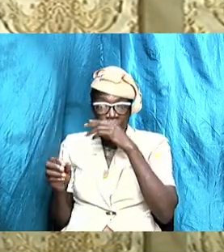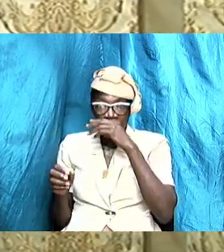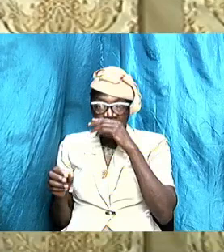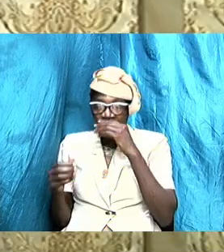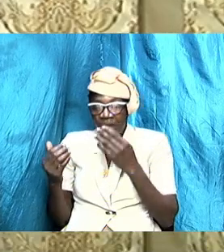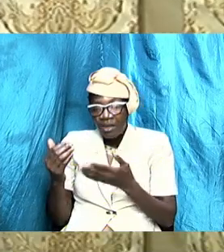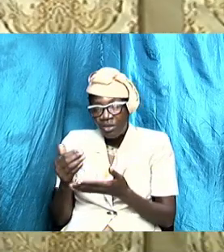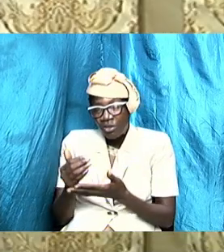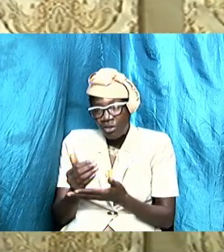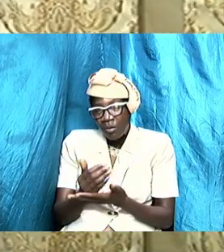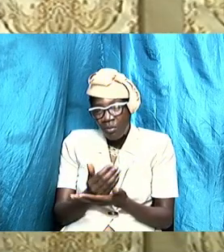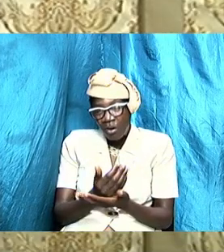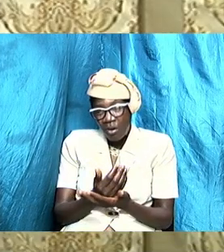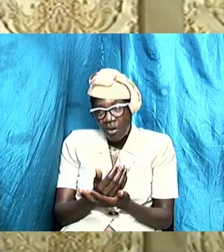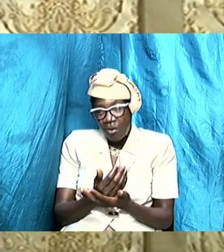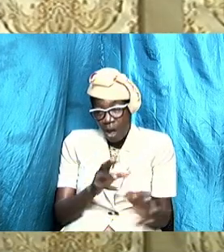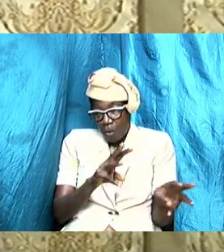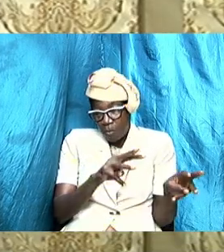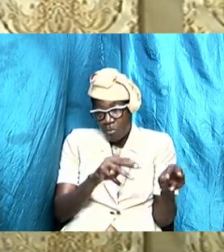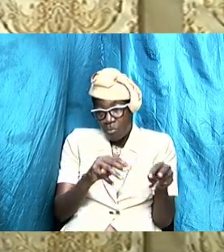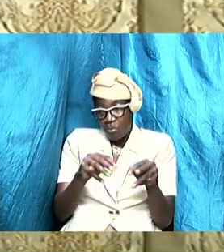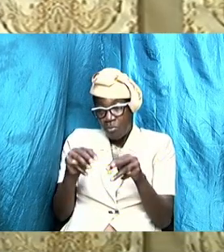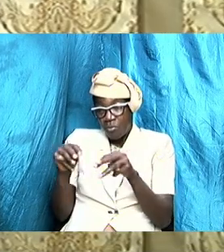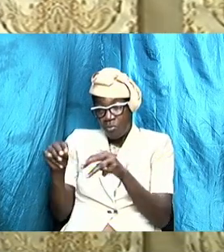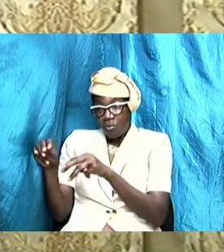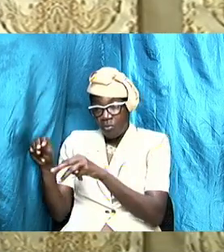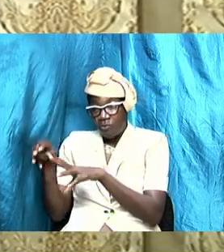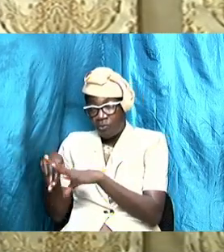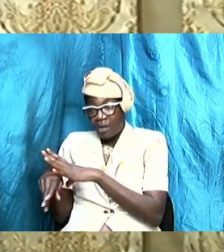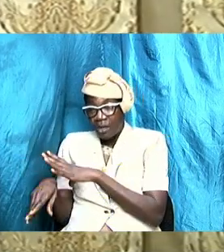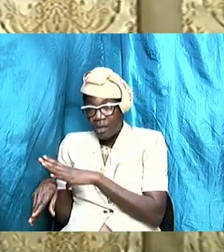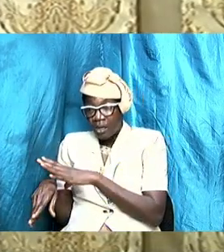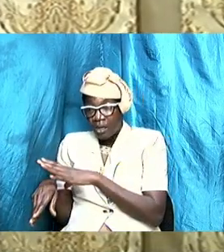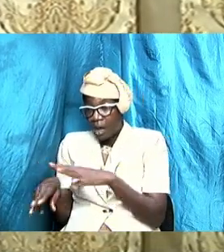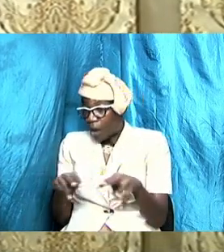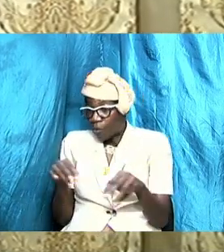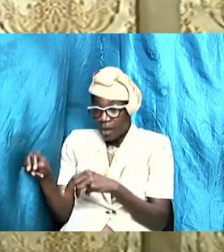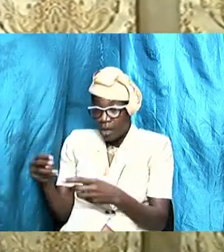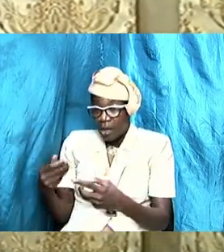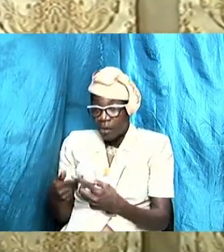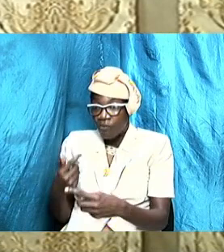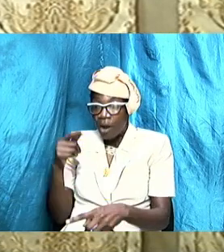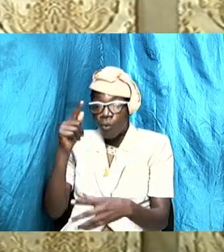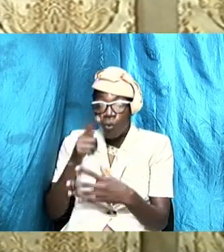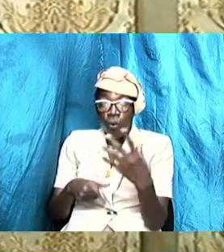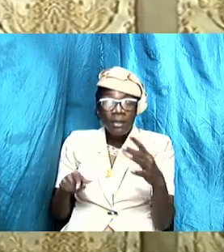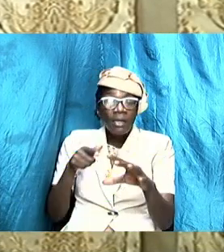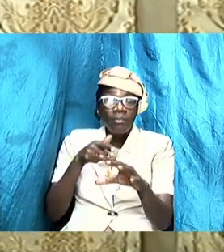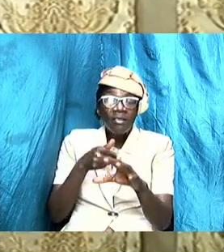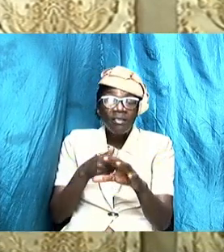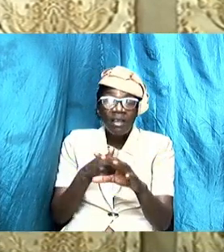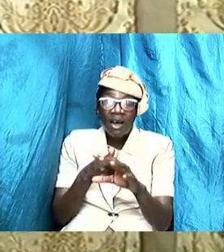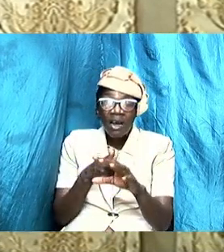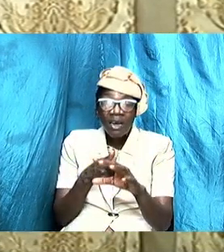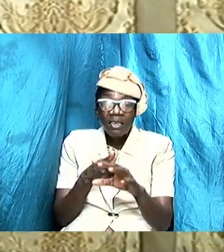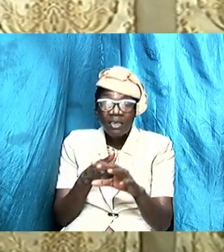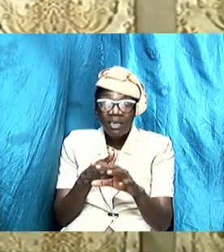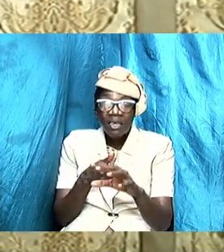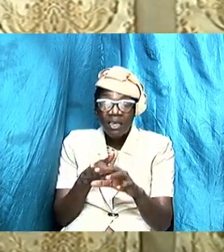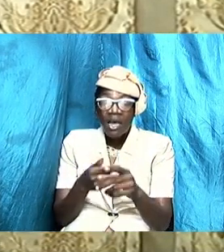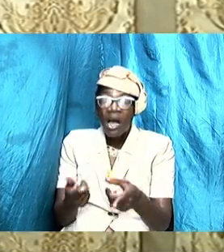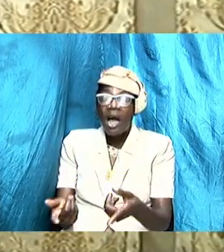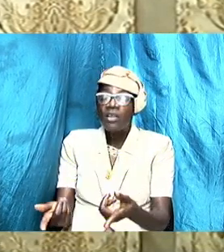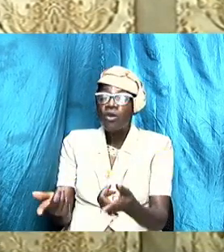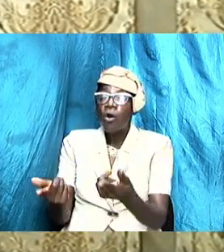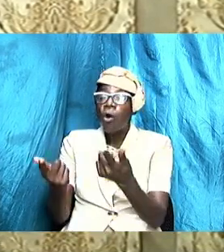segway into away from what he would have started going into and segway and